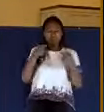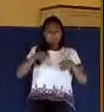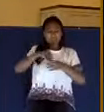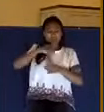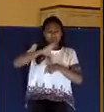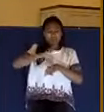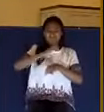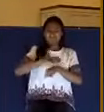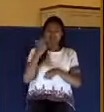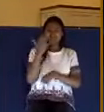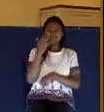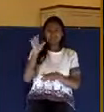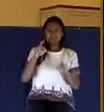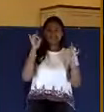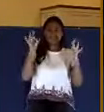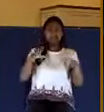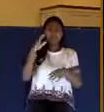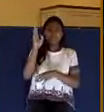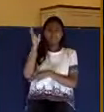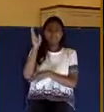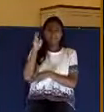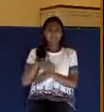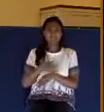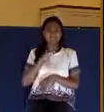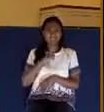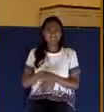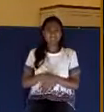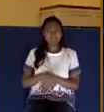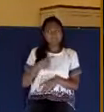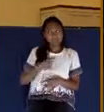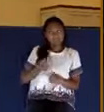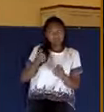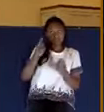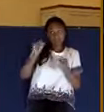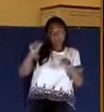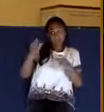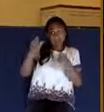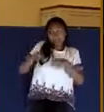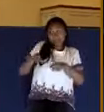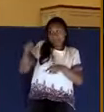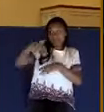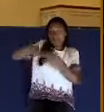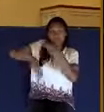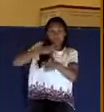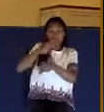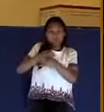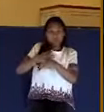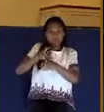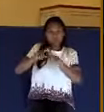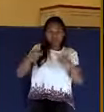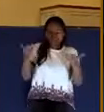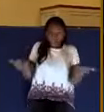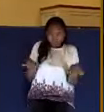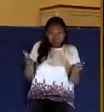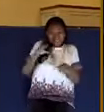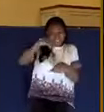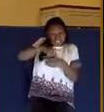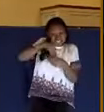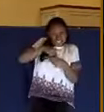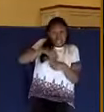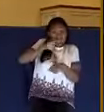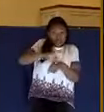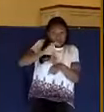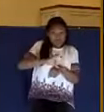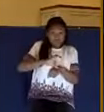I can understand it happening in the world, but I don't understand this kind of thing happening in the church where people claim to